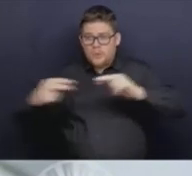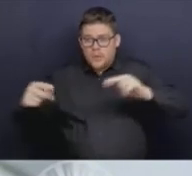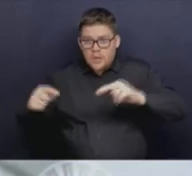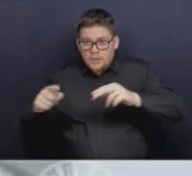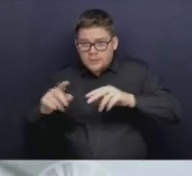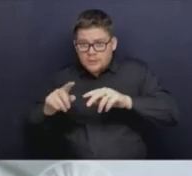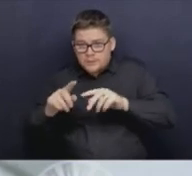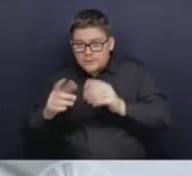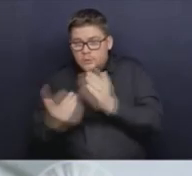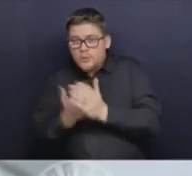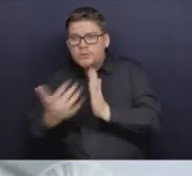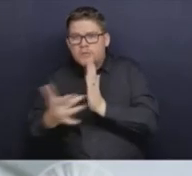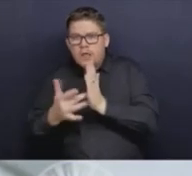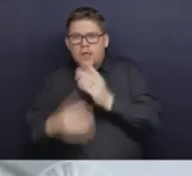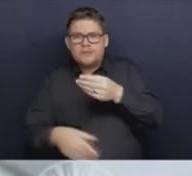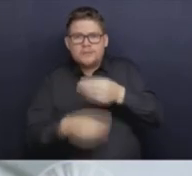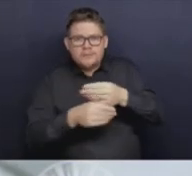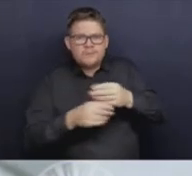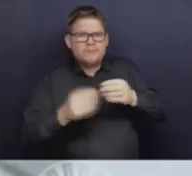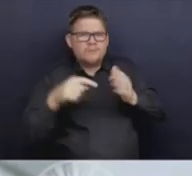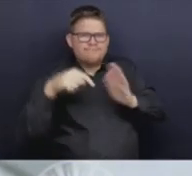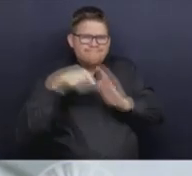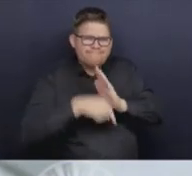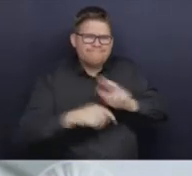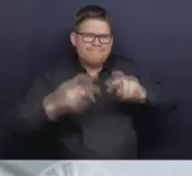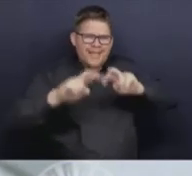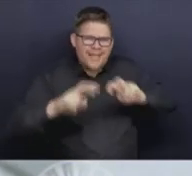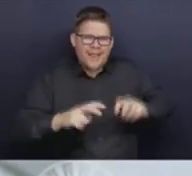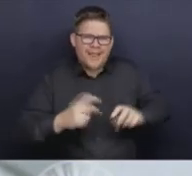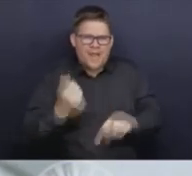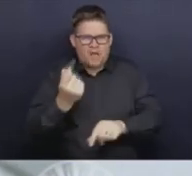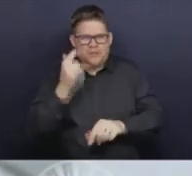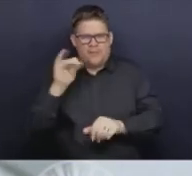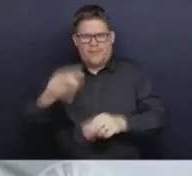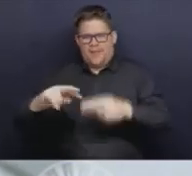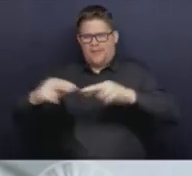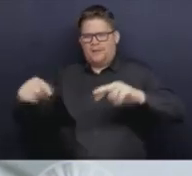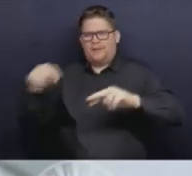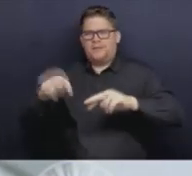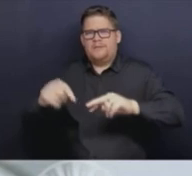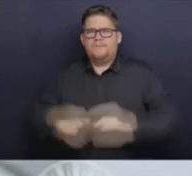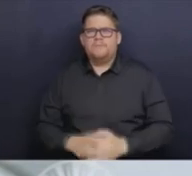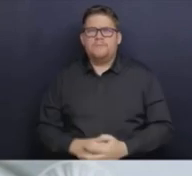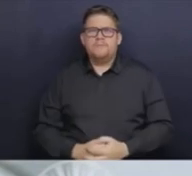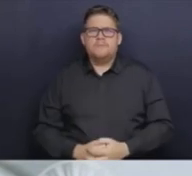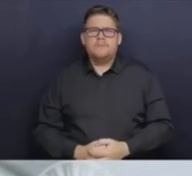say things about it. And so, you know, one of the reasons why there was such a concern about the,